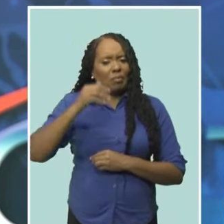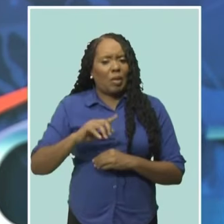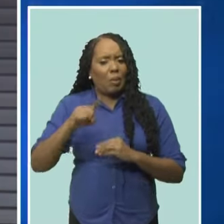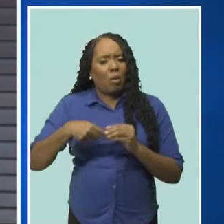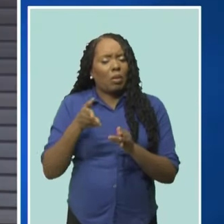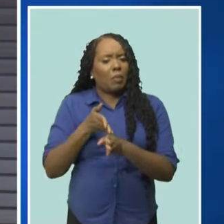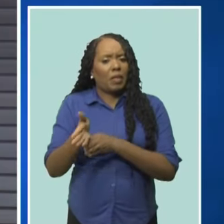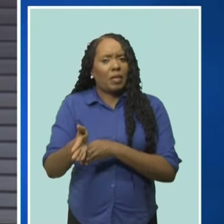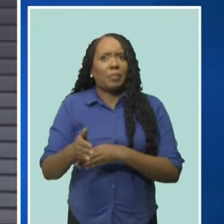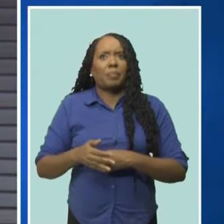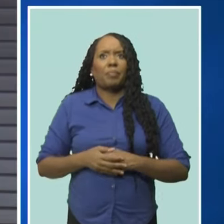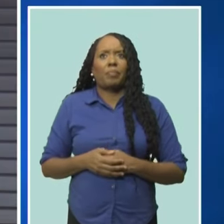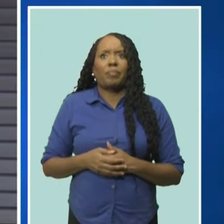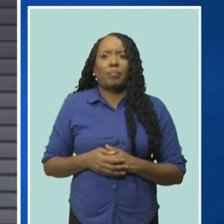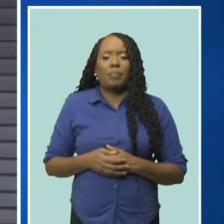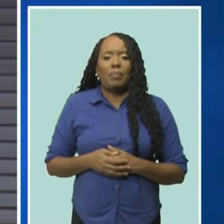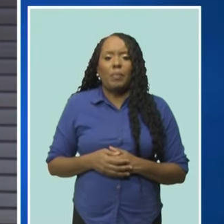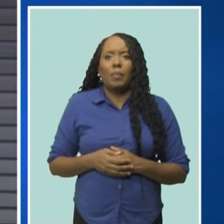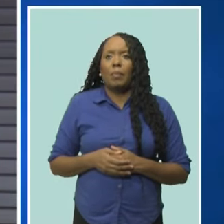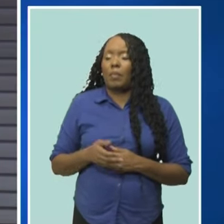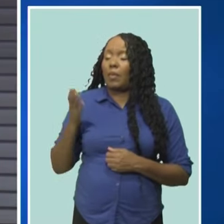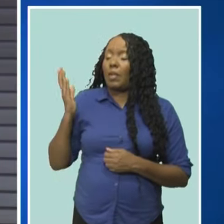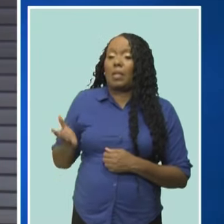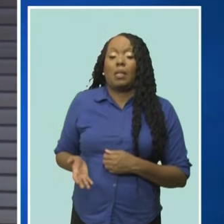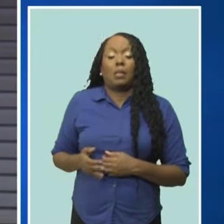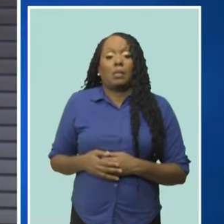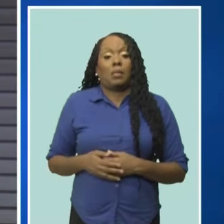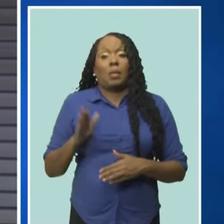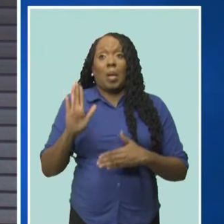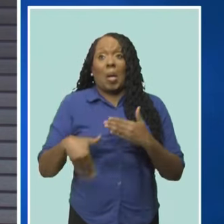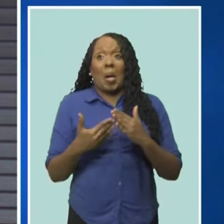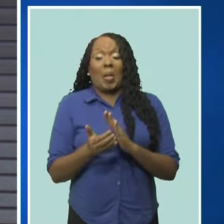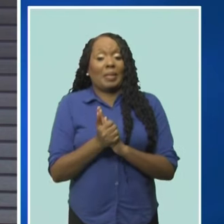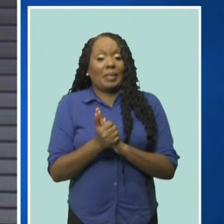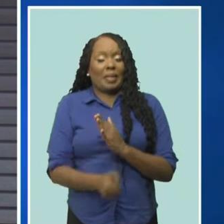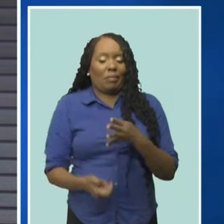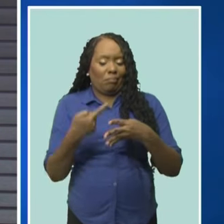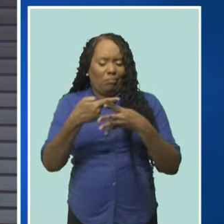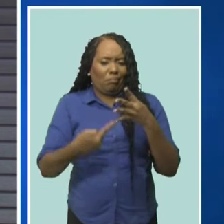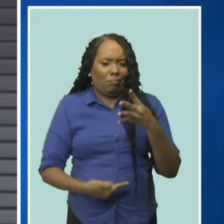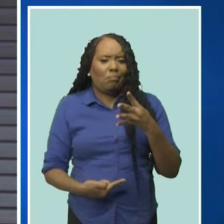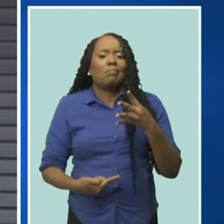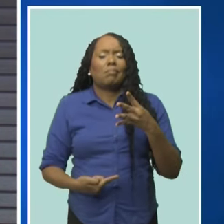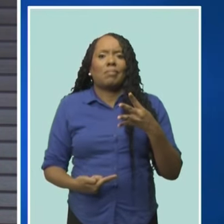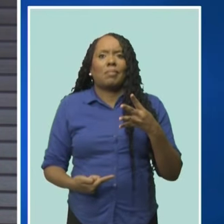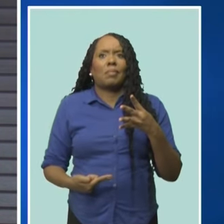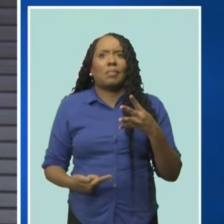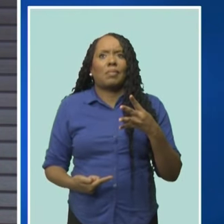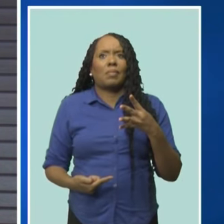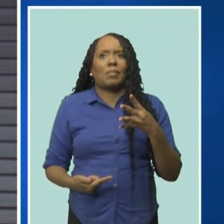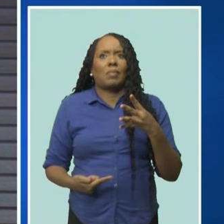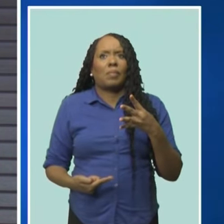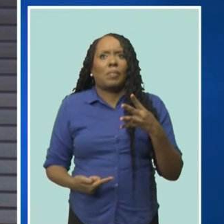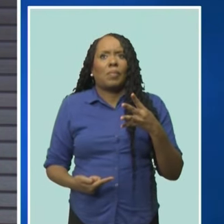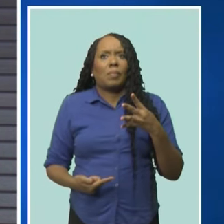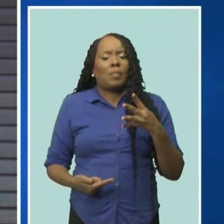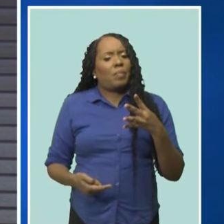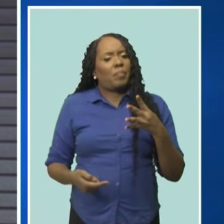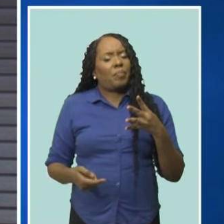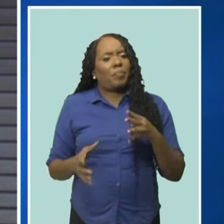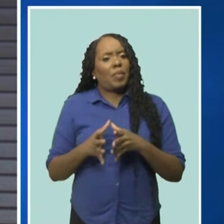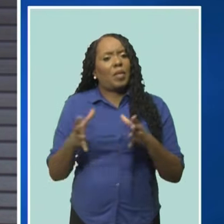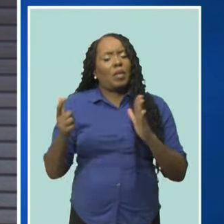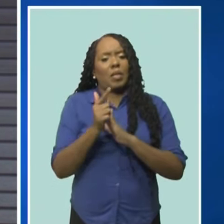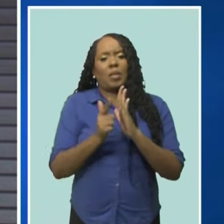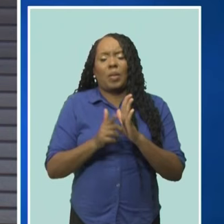The tragedy is that these highly distinguished and skilled practitioners, very few members of the bar know of them or